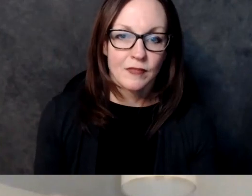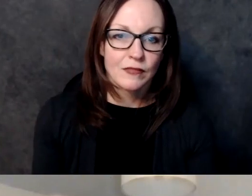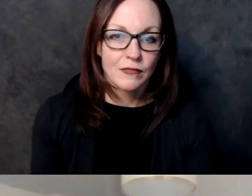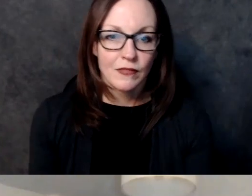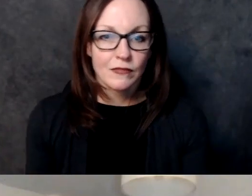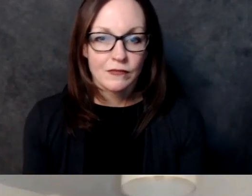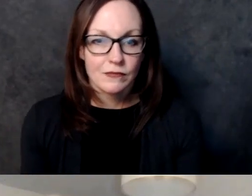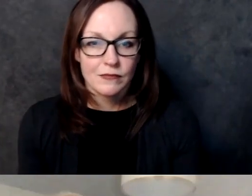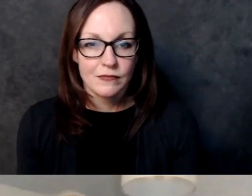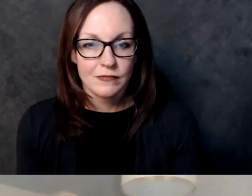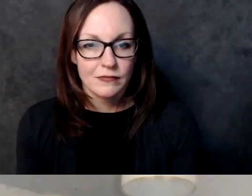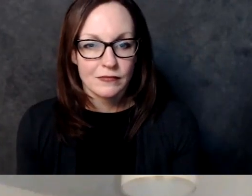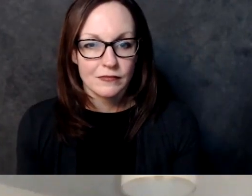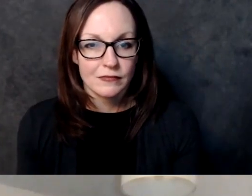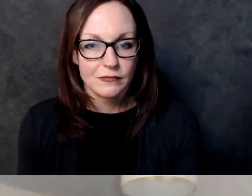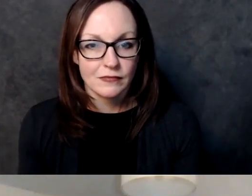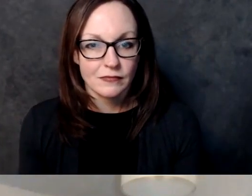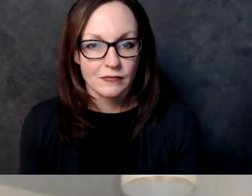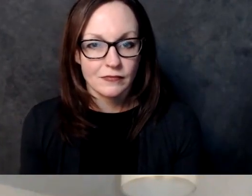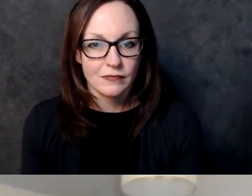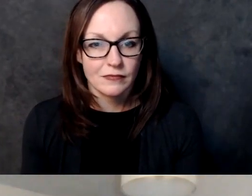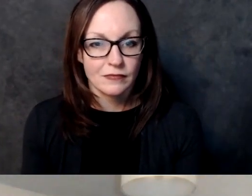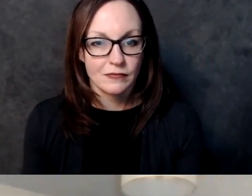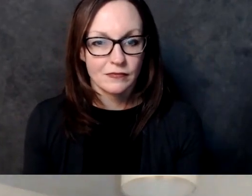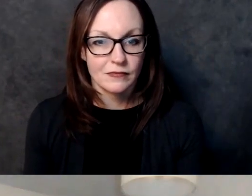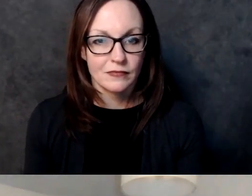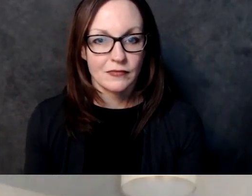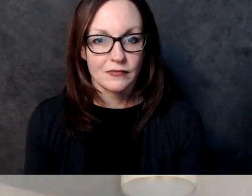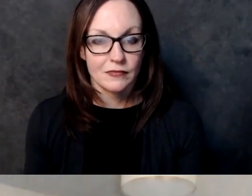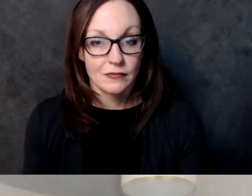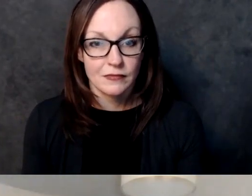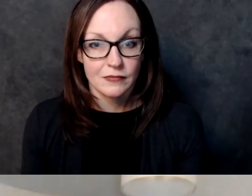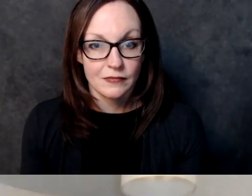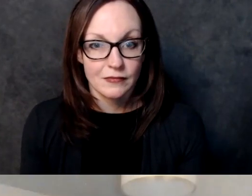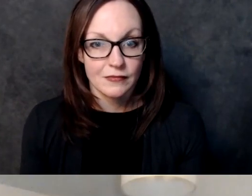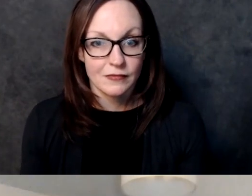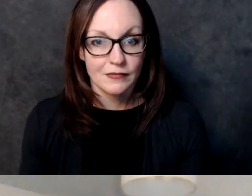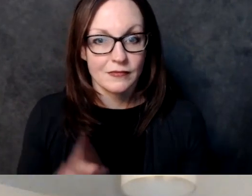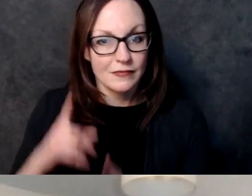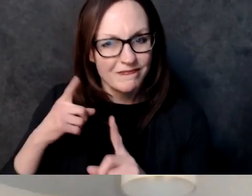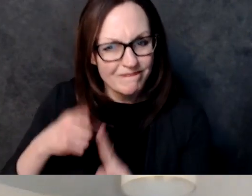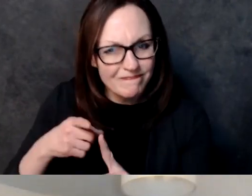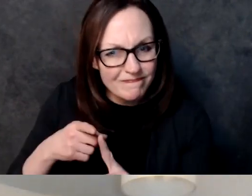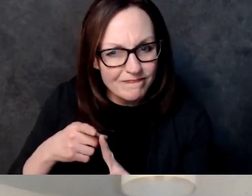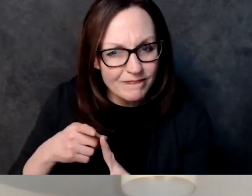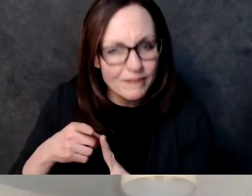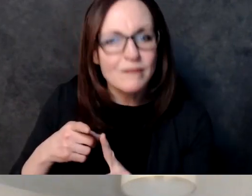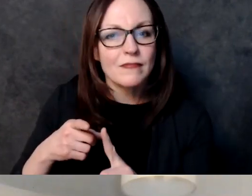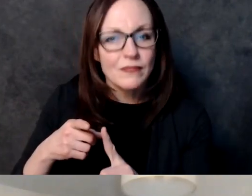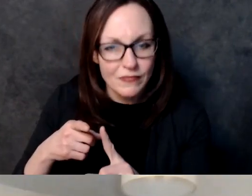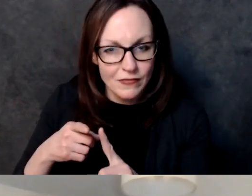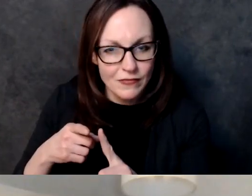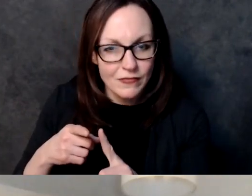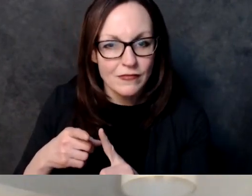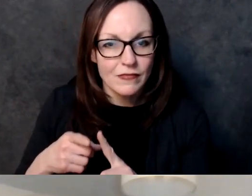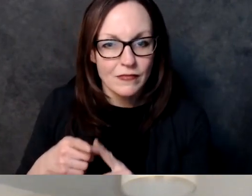uh not close it's more this last year it's bigger than you know all the other factors combined there are more cops that died of